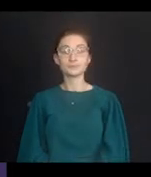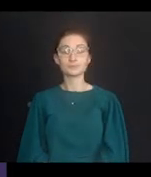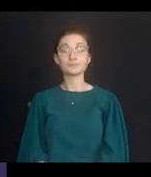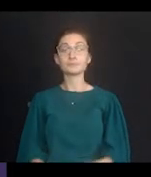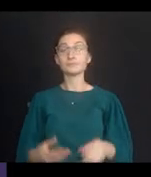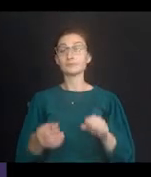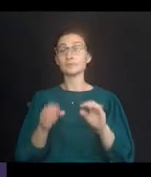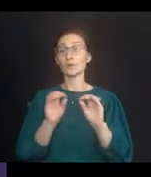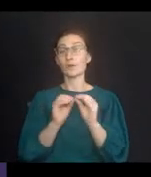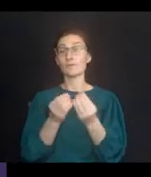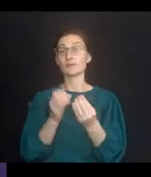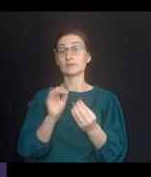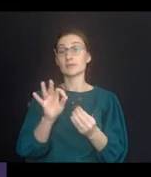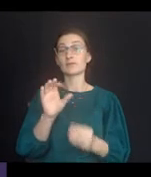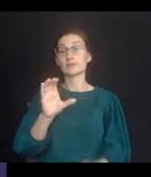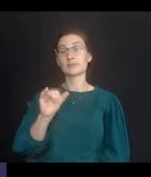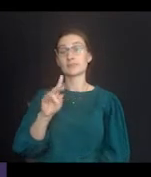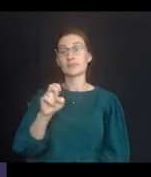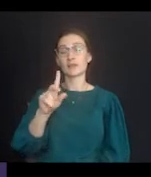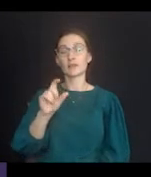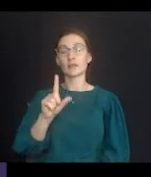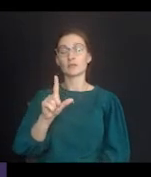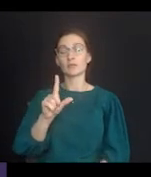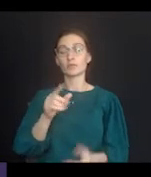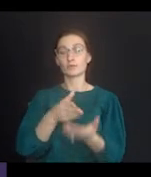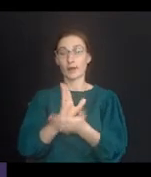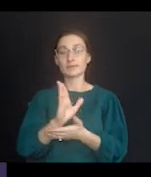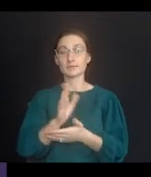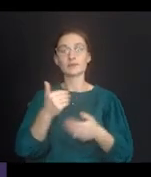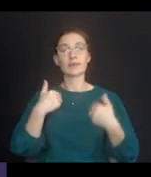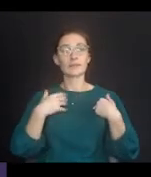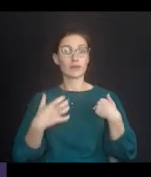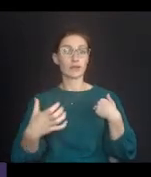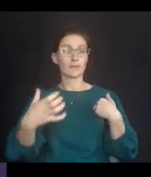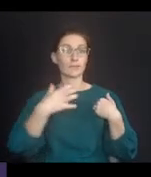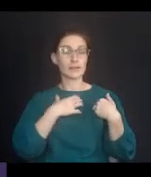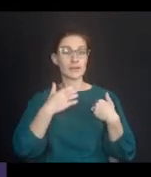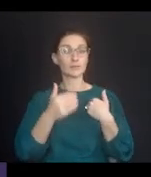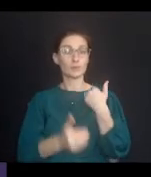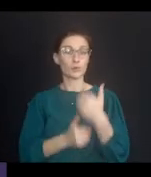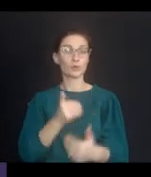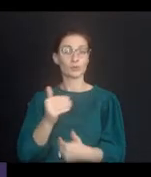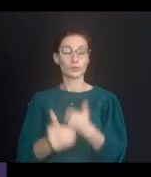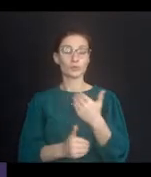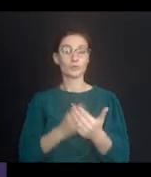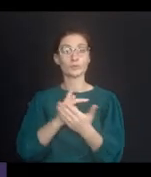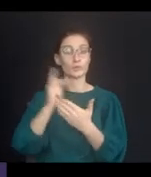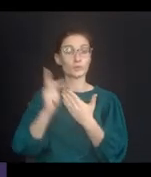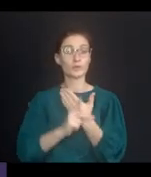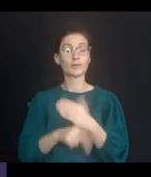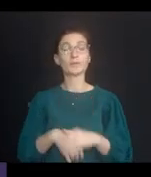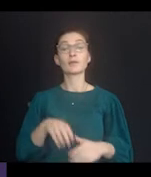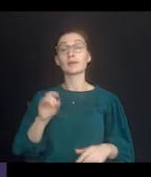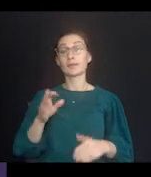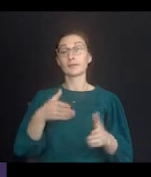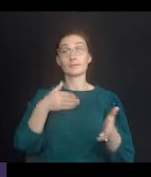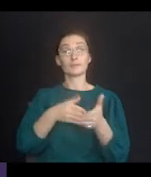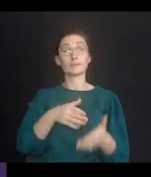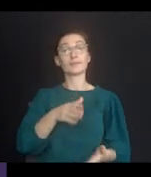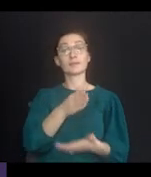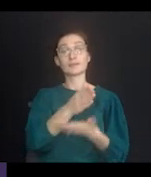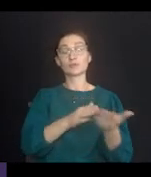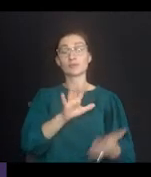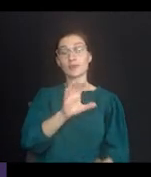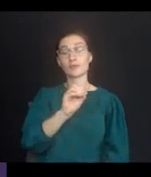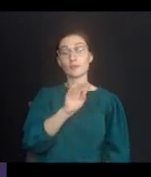The Office of Civil Rights through the U.S. of Education has a complaint program. That is available for violations of Section